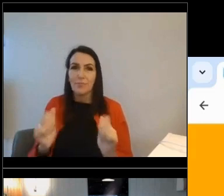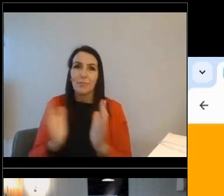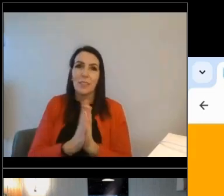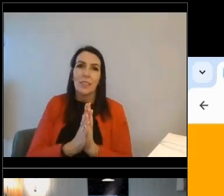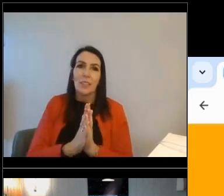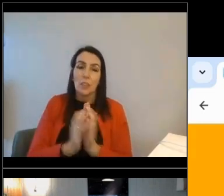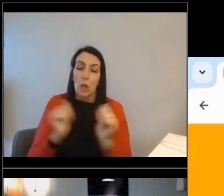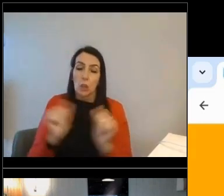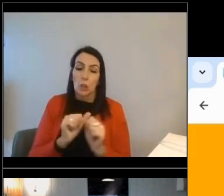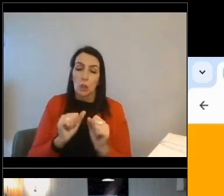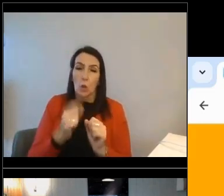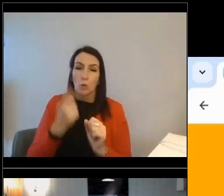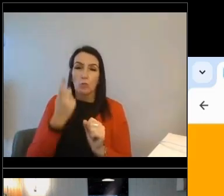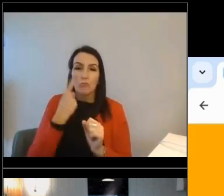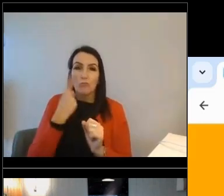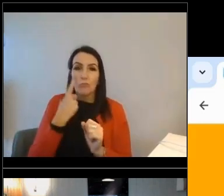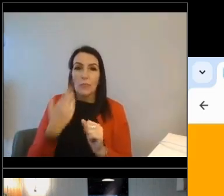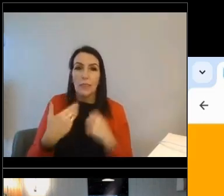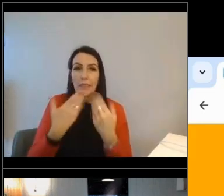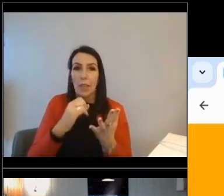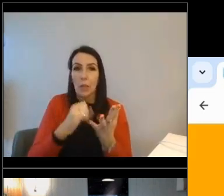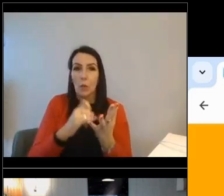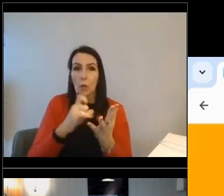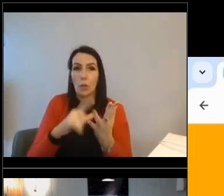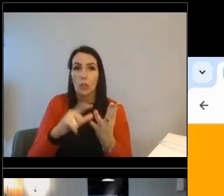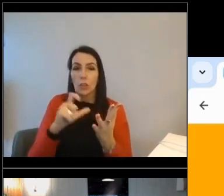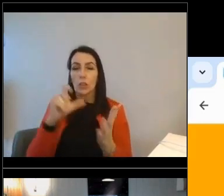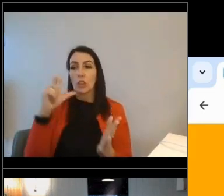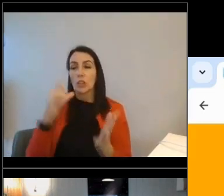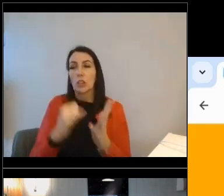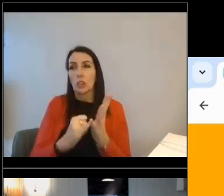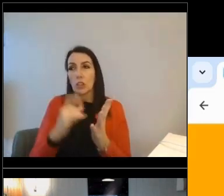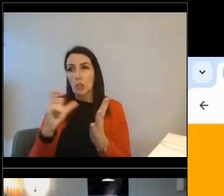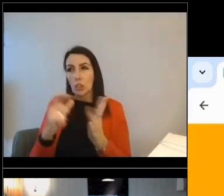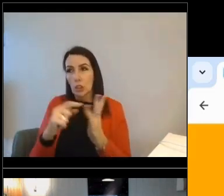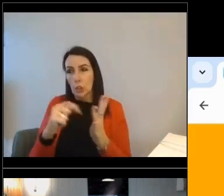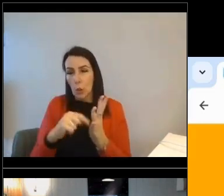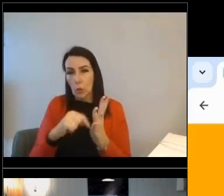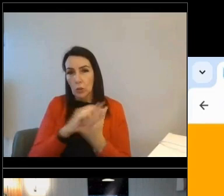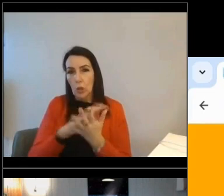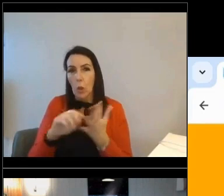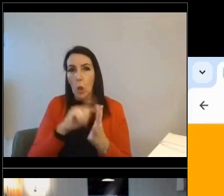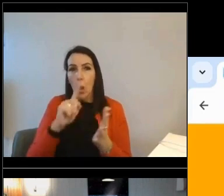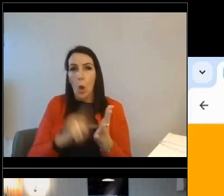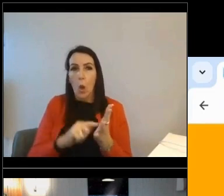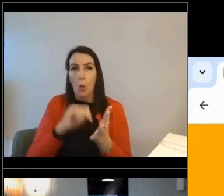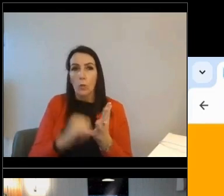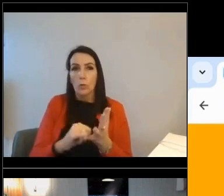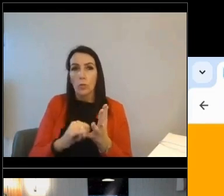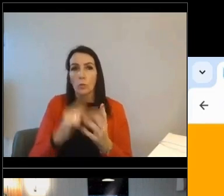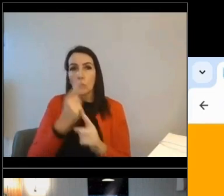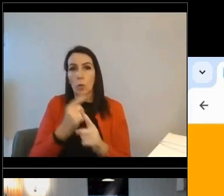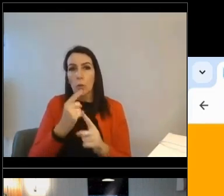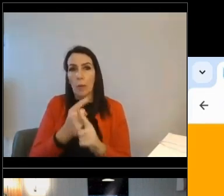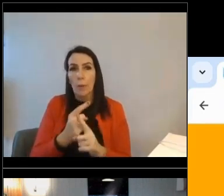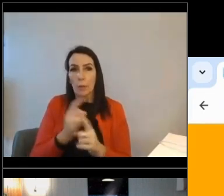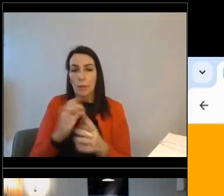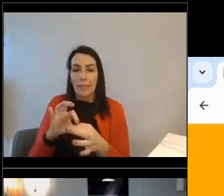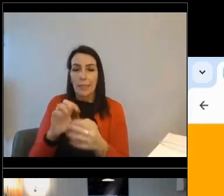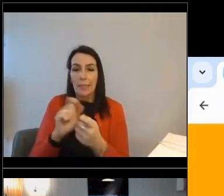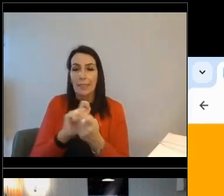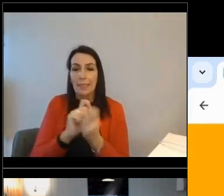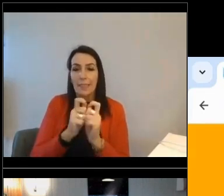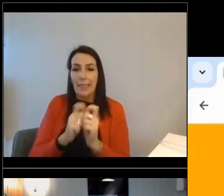tour there. I'll hand over to Scott Balls, who is with us to give an overview of the dynamic engine, which sits beneath